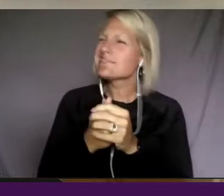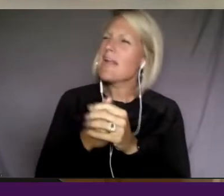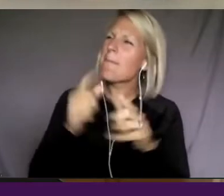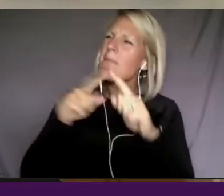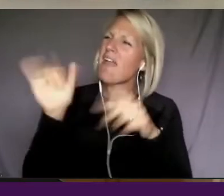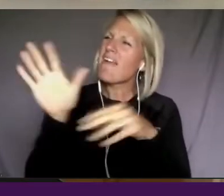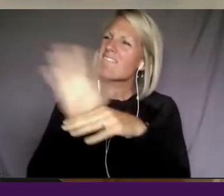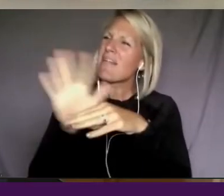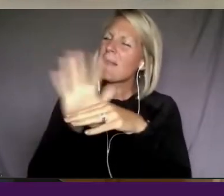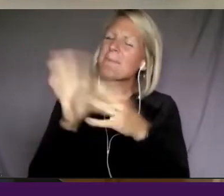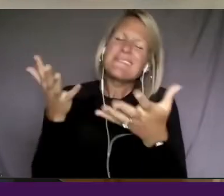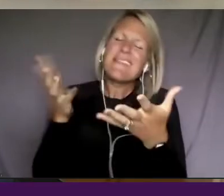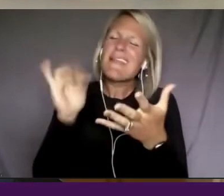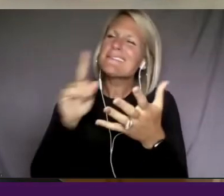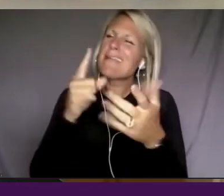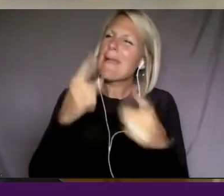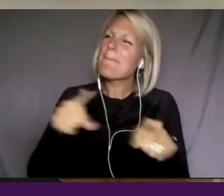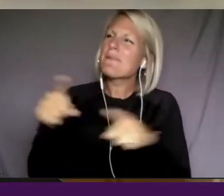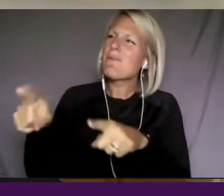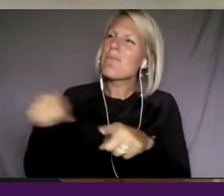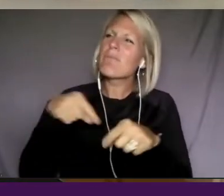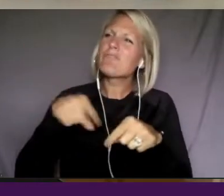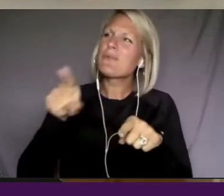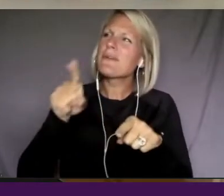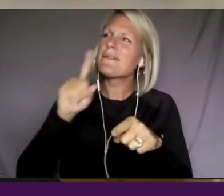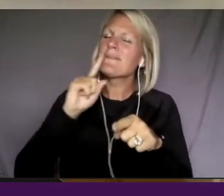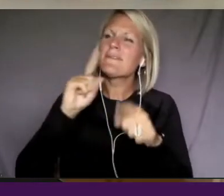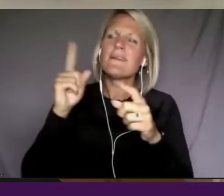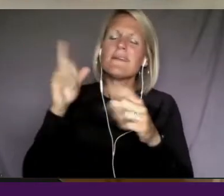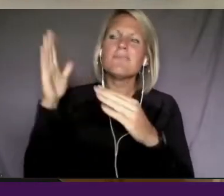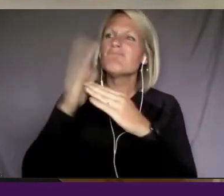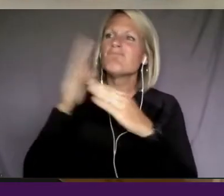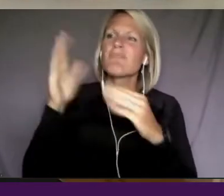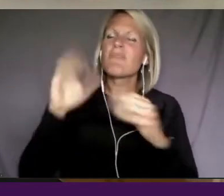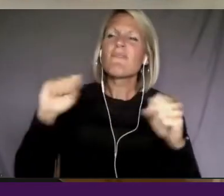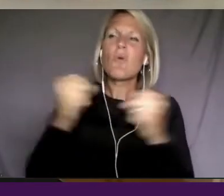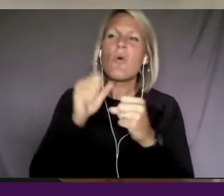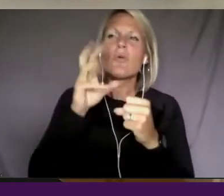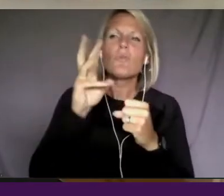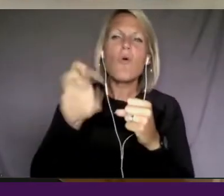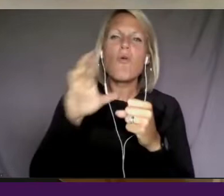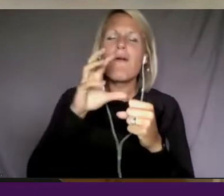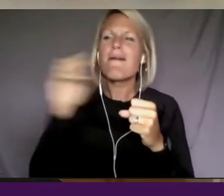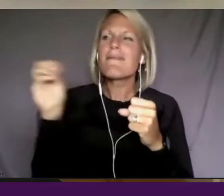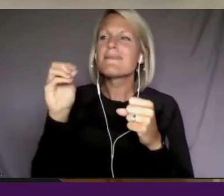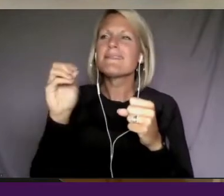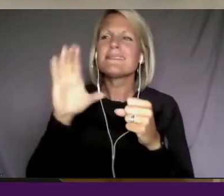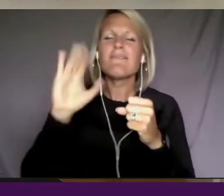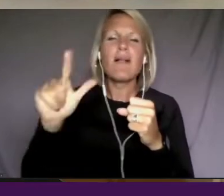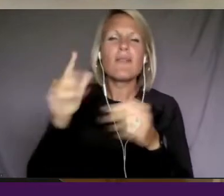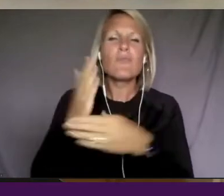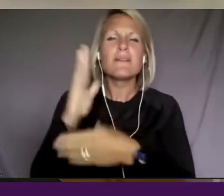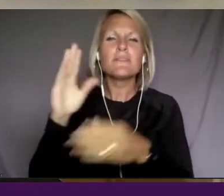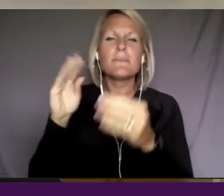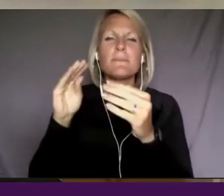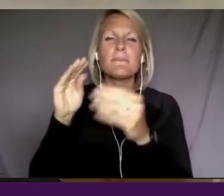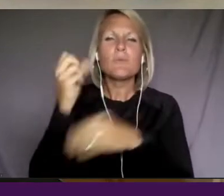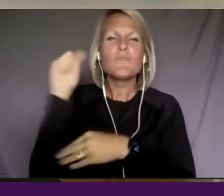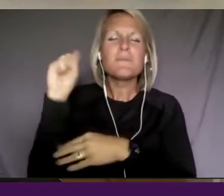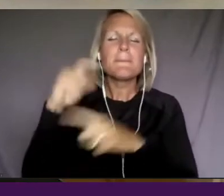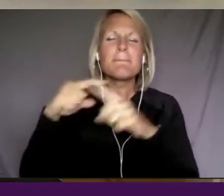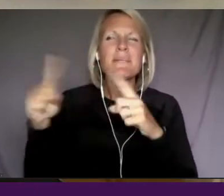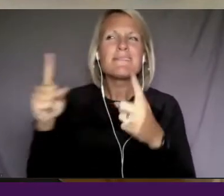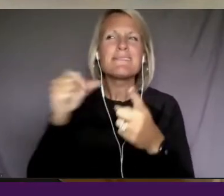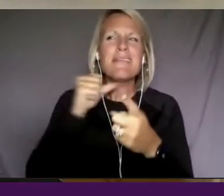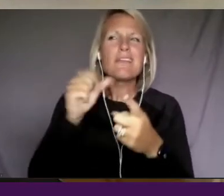really taking place during the sort of height of the Cold War and the civil rights movement. But we weren't necessarily telling a film about civil